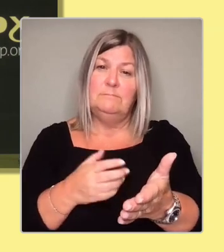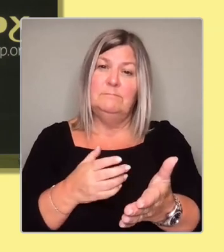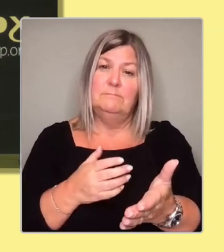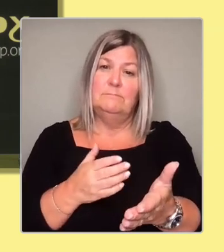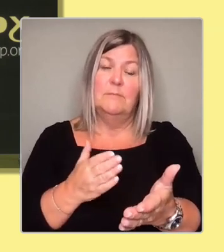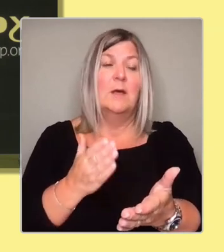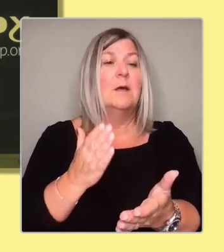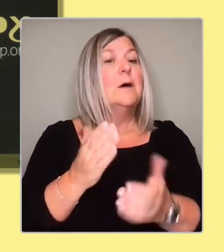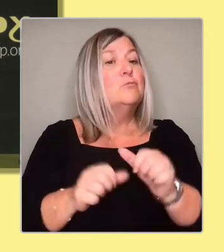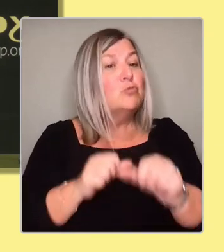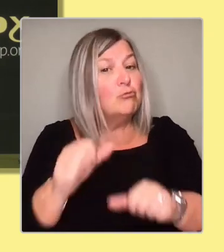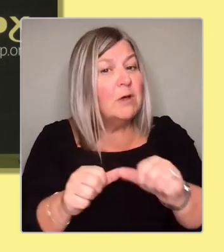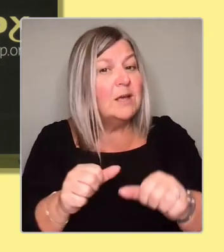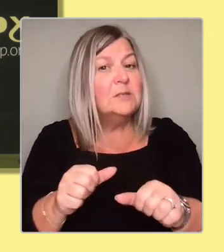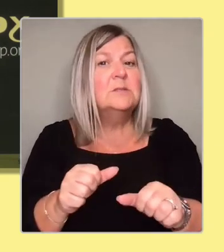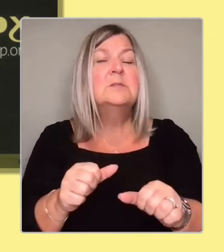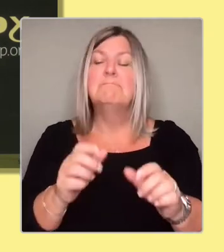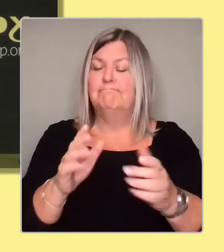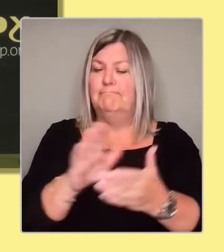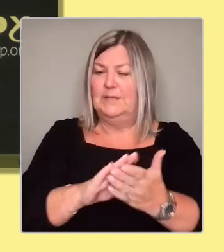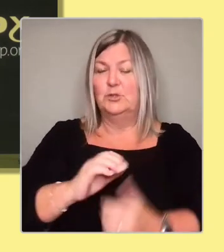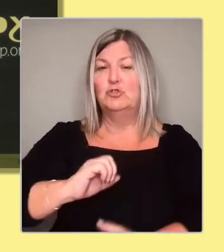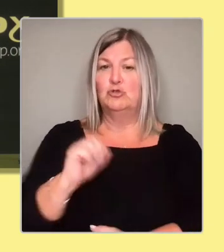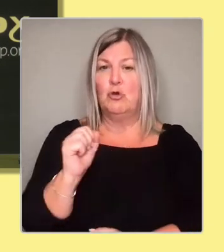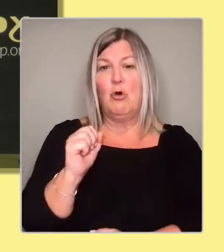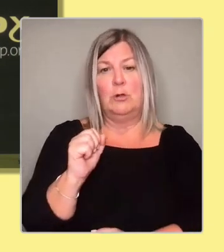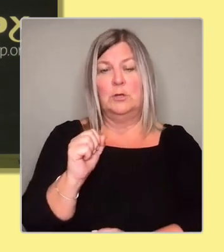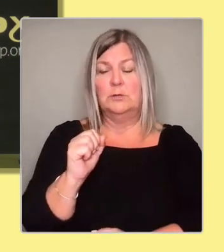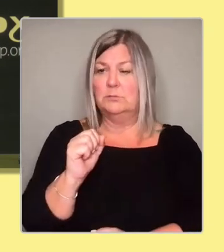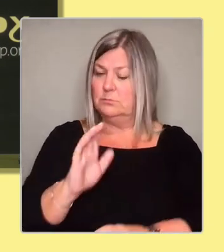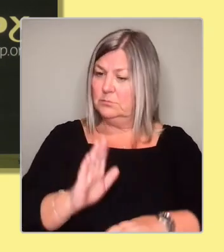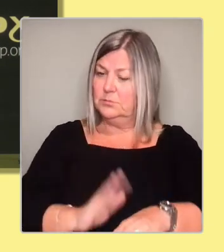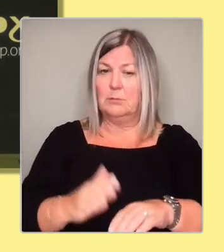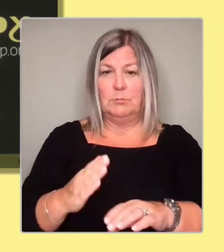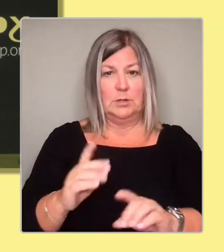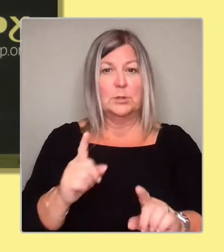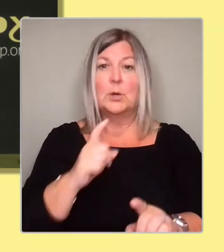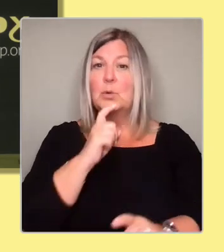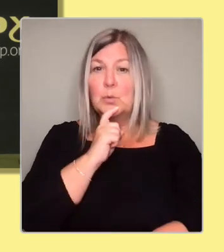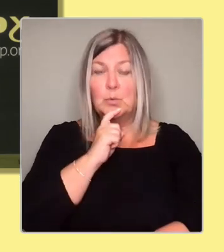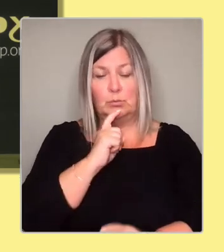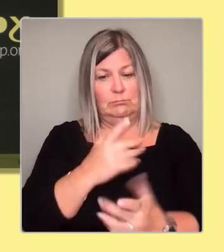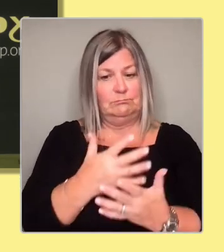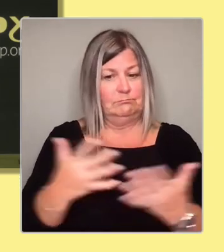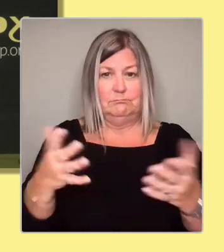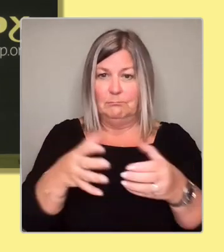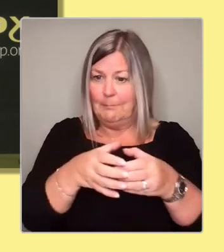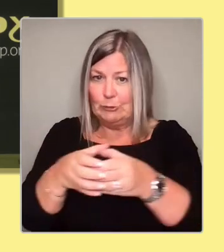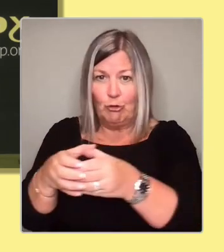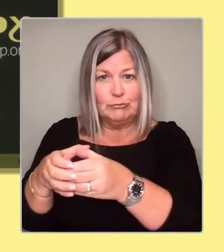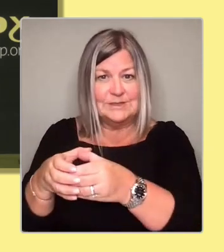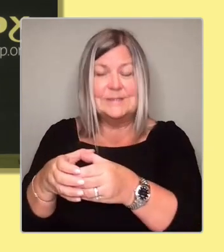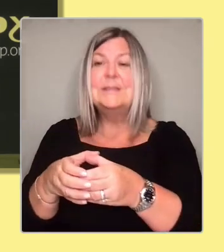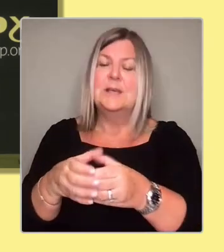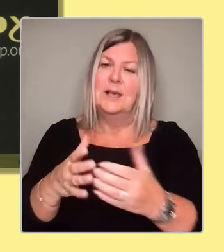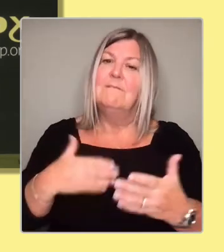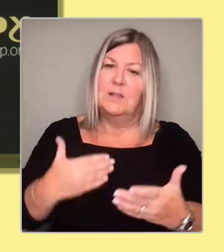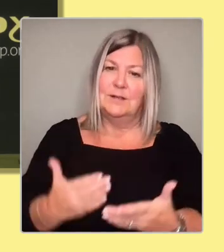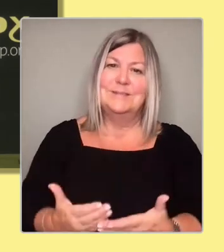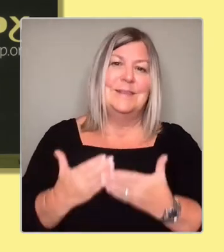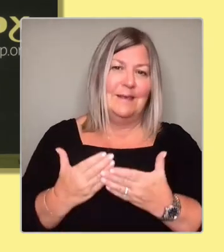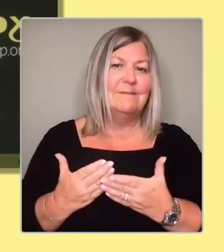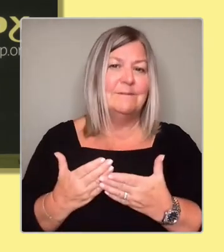minorities, including the LGBT community feel safe and secure. And the commitment I would make to Out for